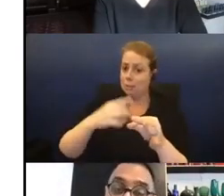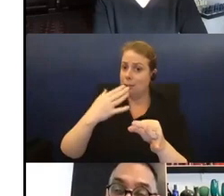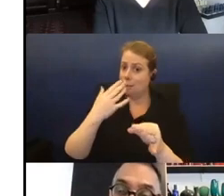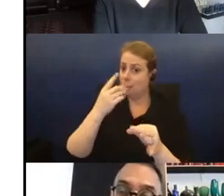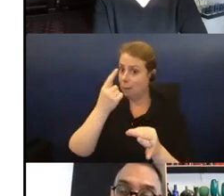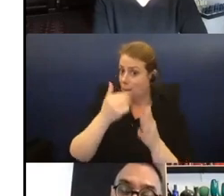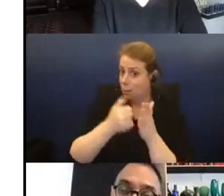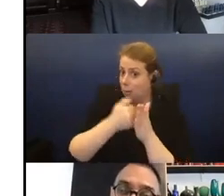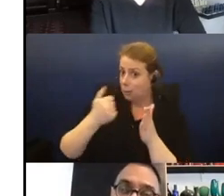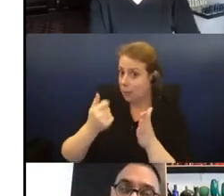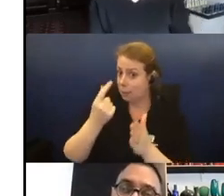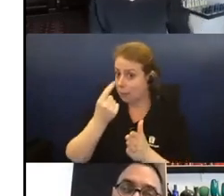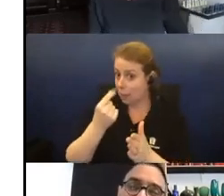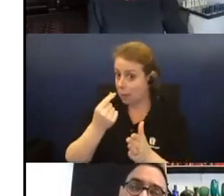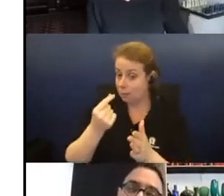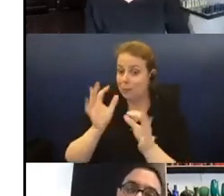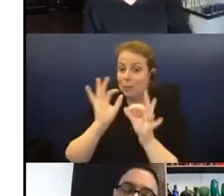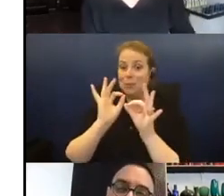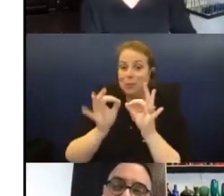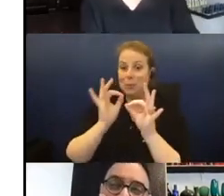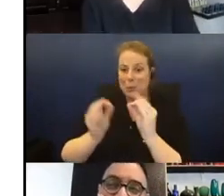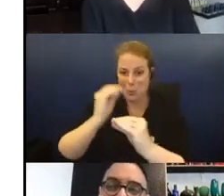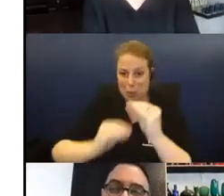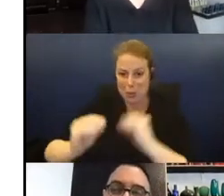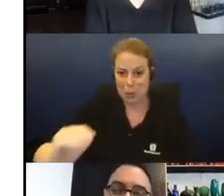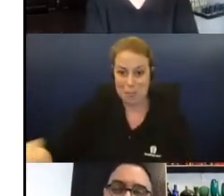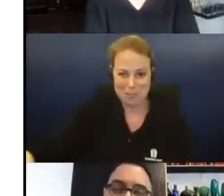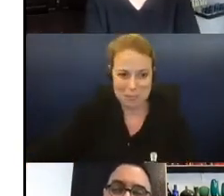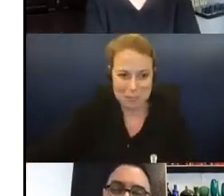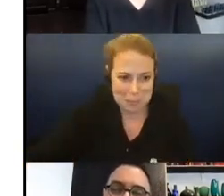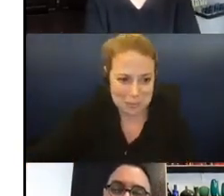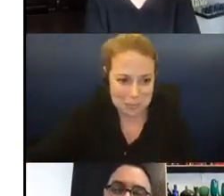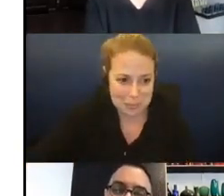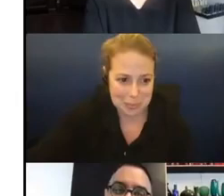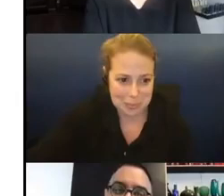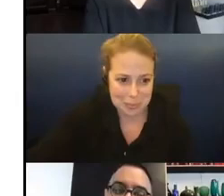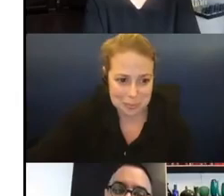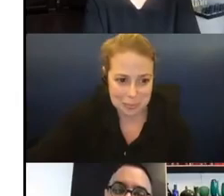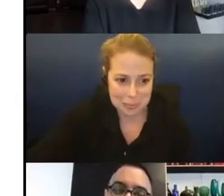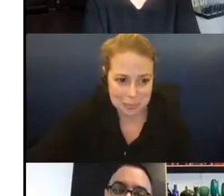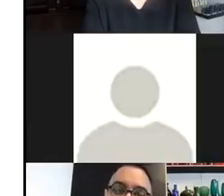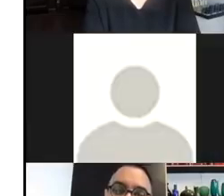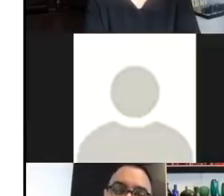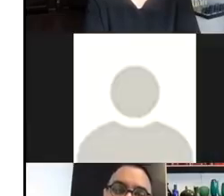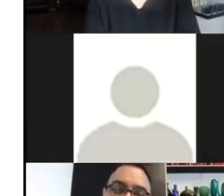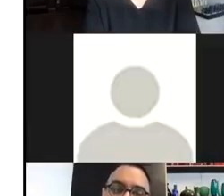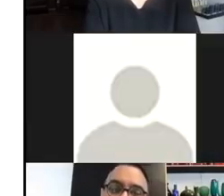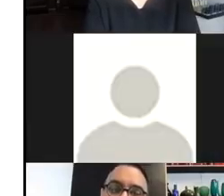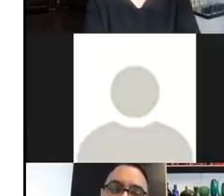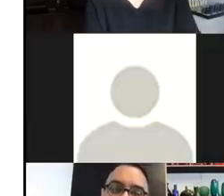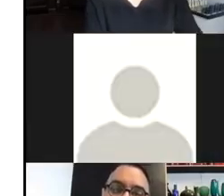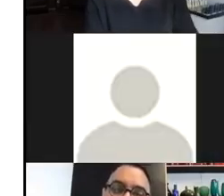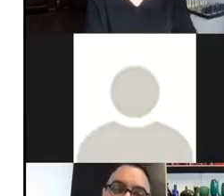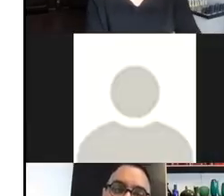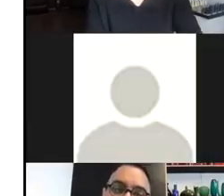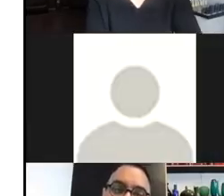that? Oh, yes. Thank you. What a great question, and thank you for the comments. Yes, I, the music has, has